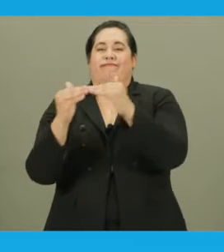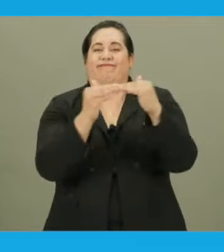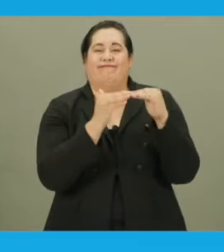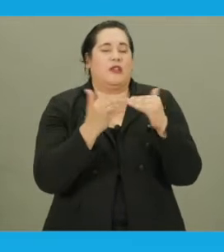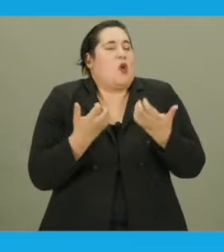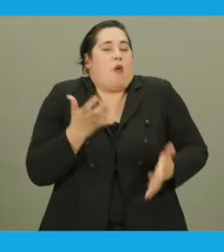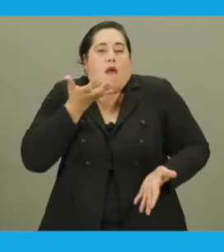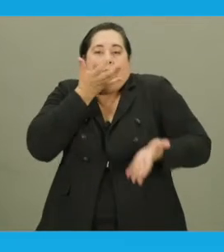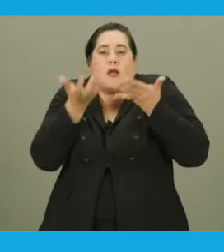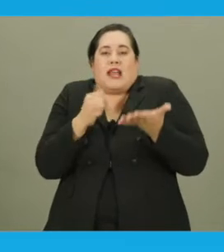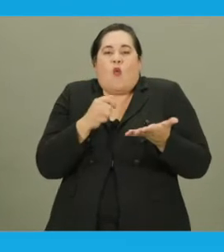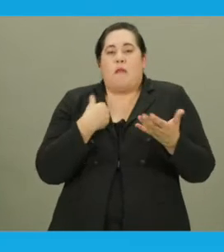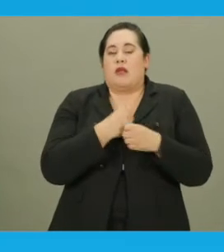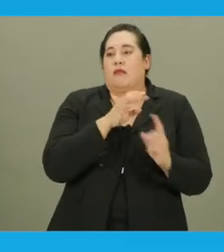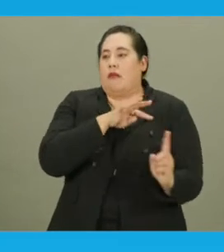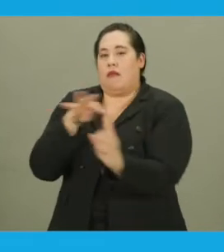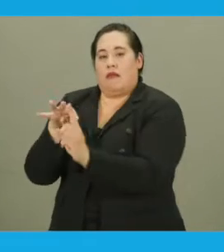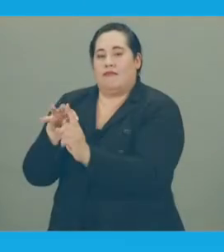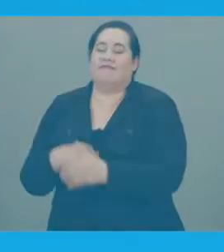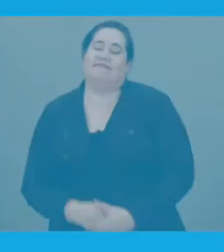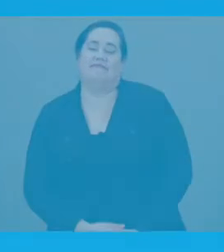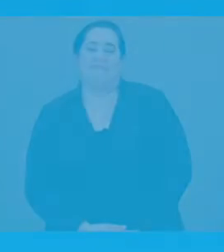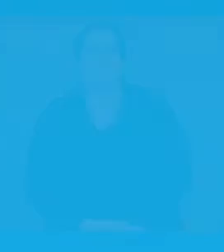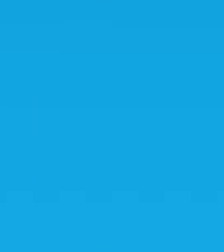don't want to embarrass anyone by singling them out.